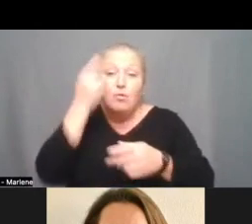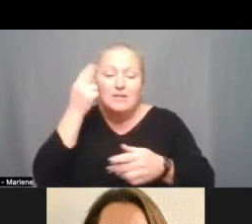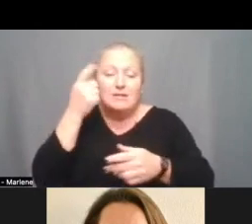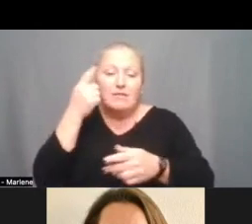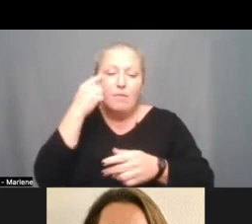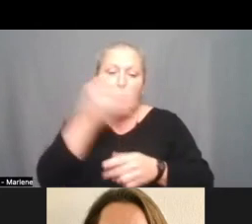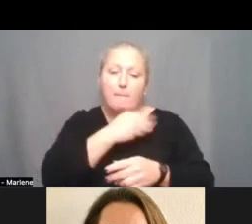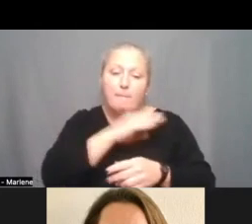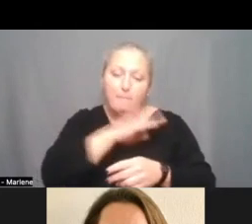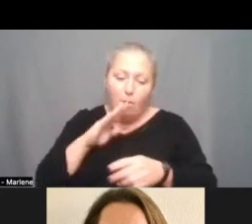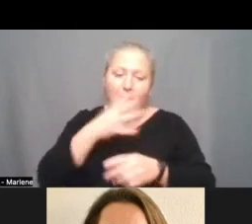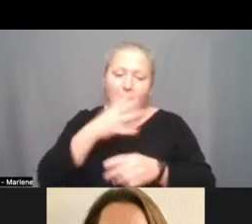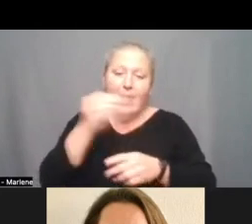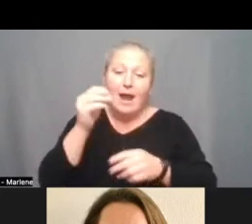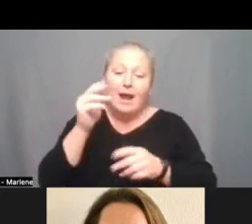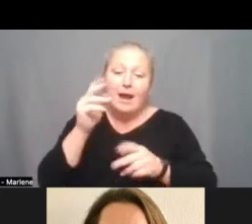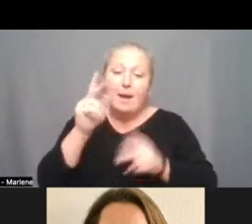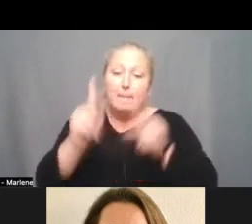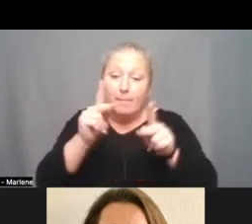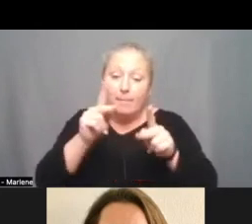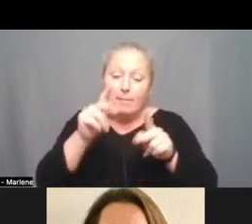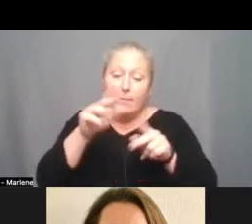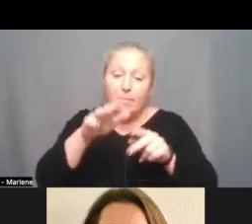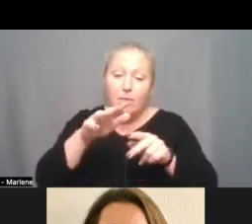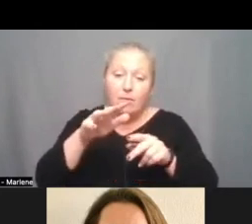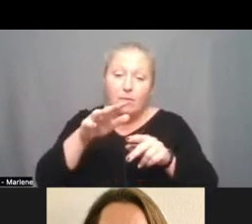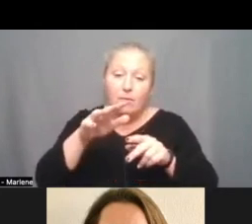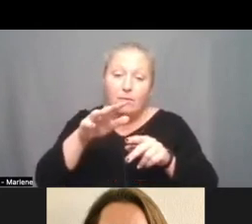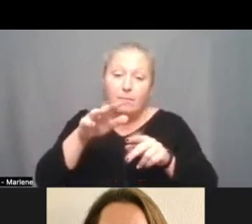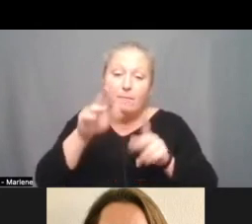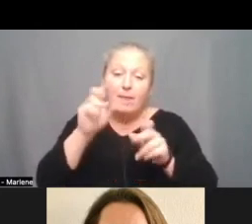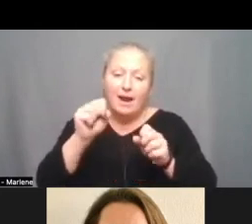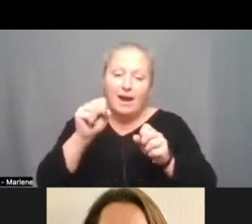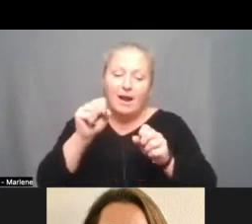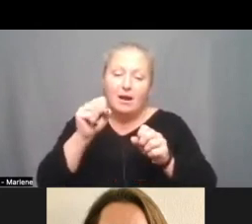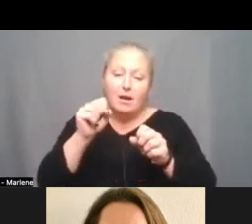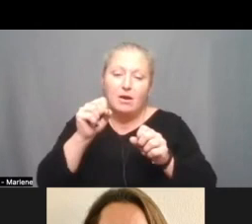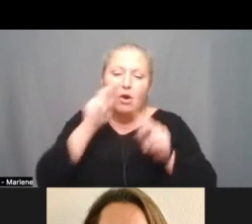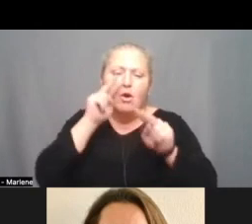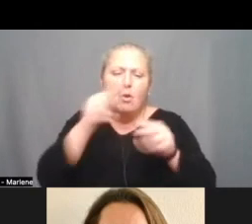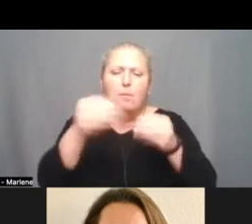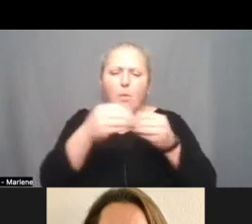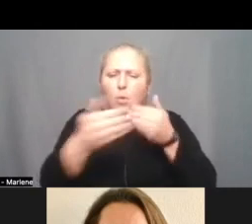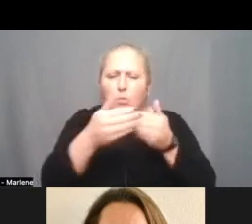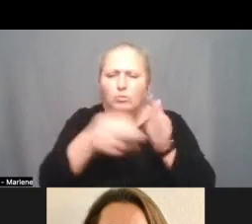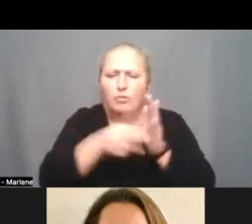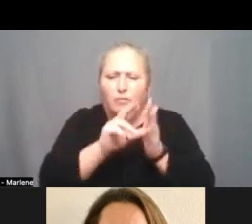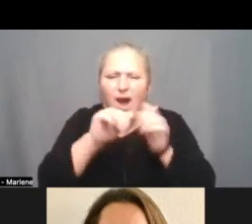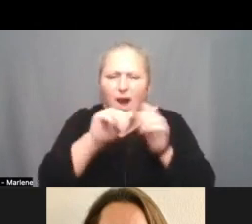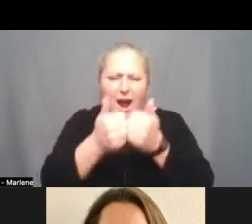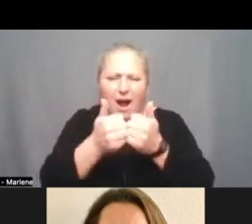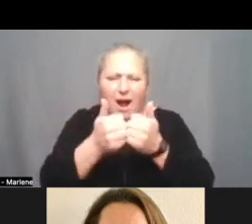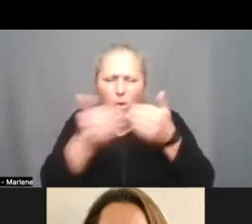the board and members of the public could closely review how those two maps relate to each other so